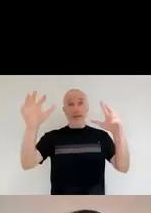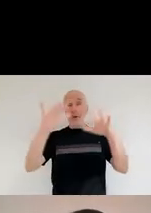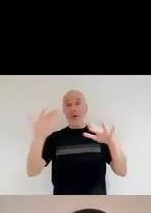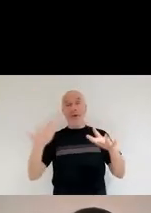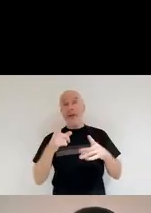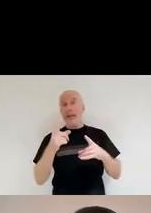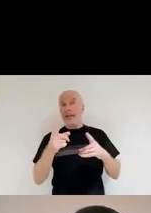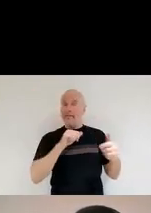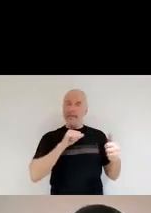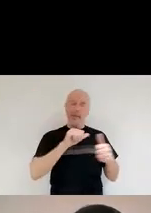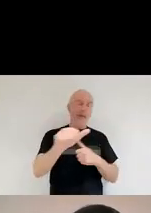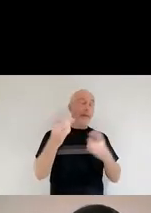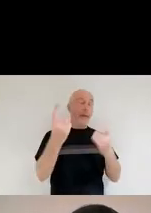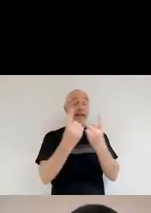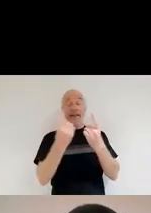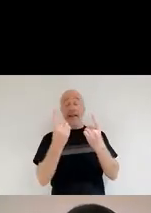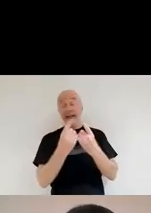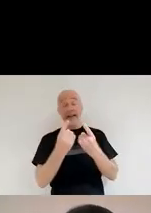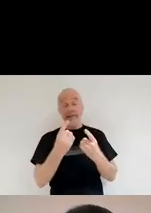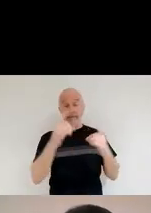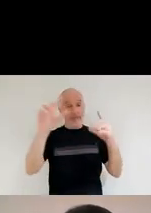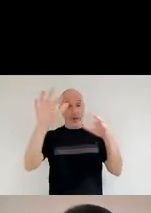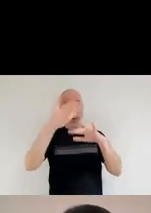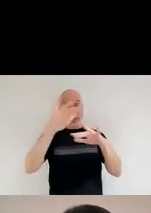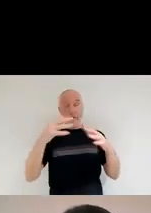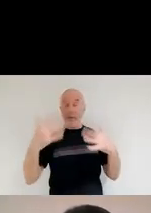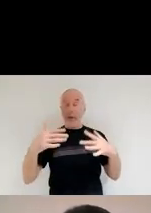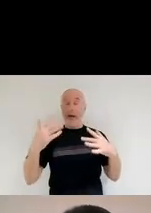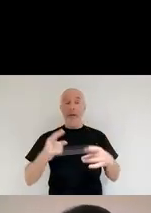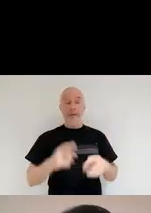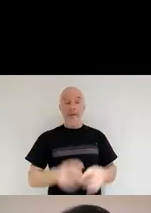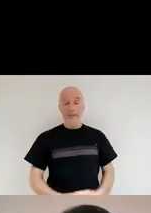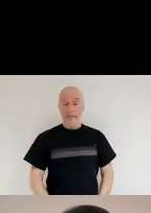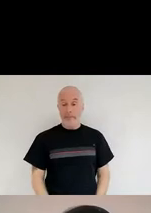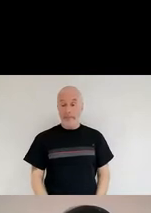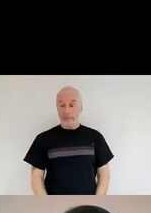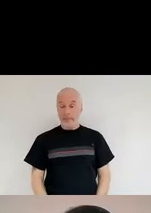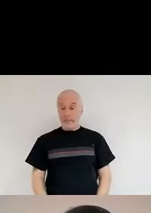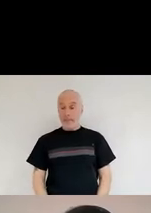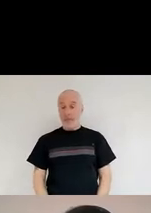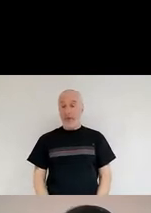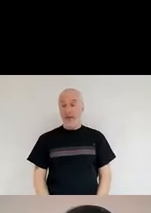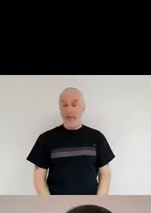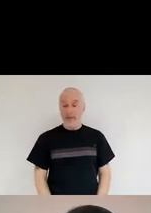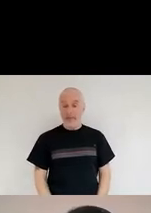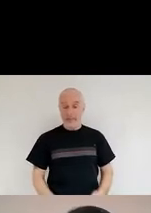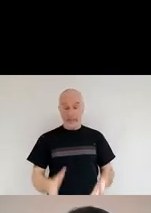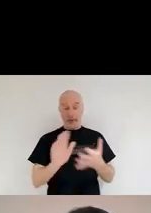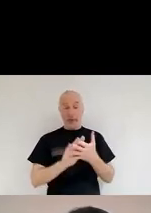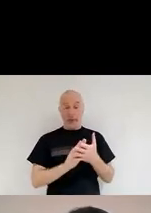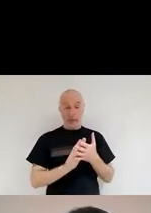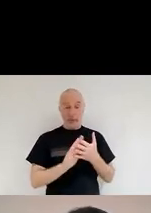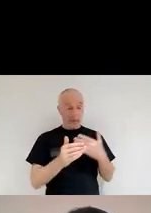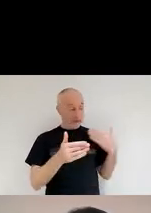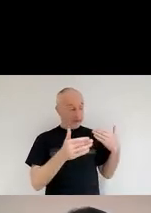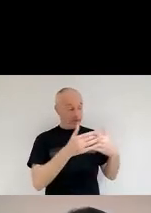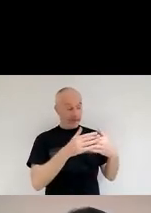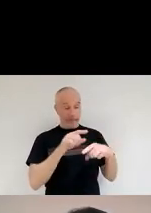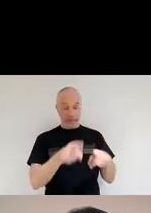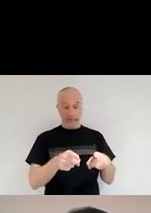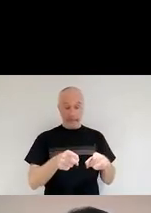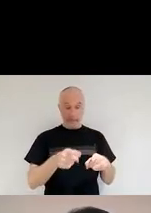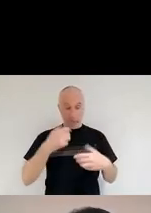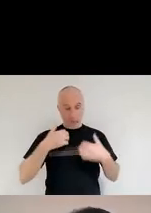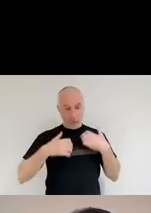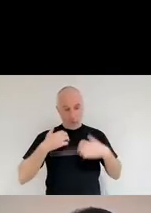bread was invented. So now that we've seen all these interesting things about dust, we want to know